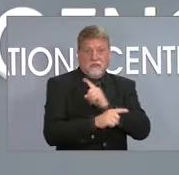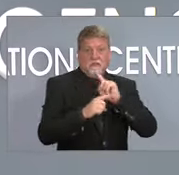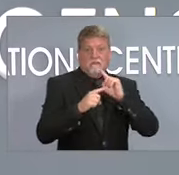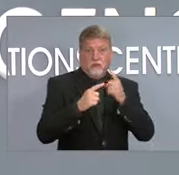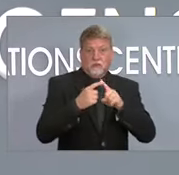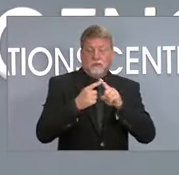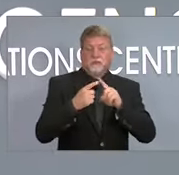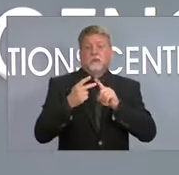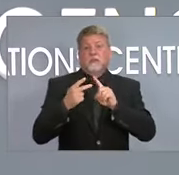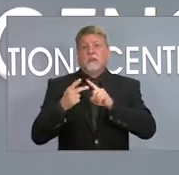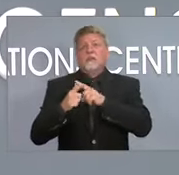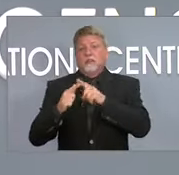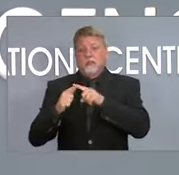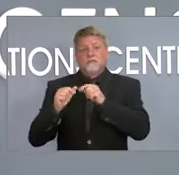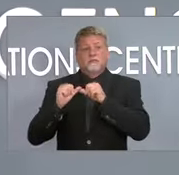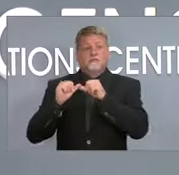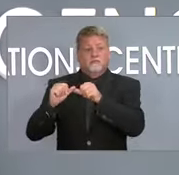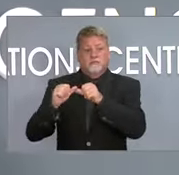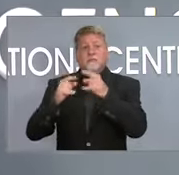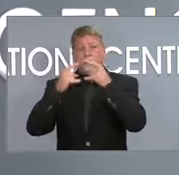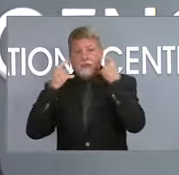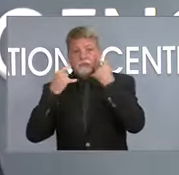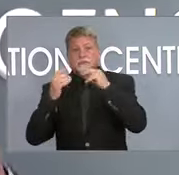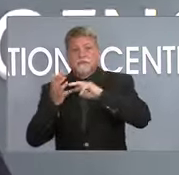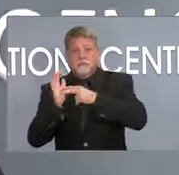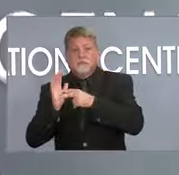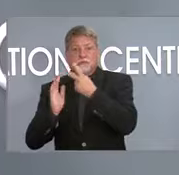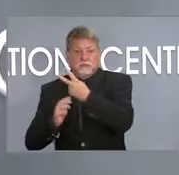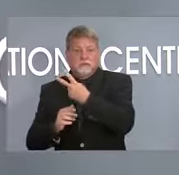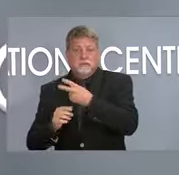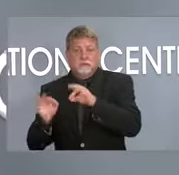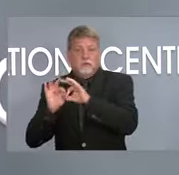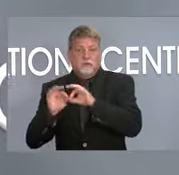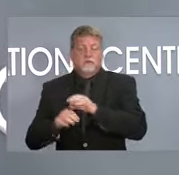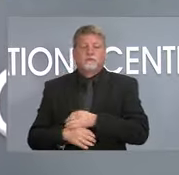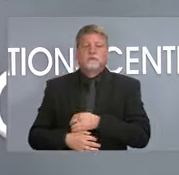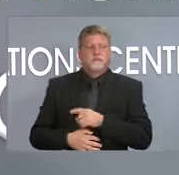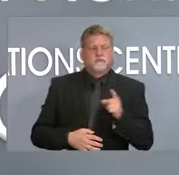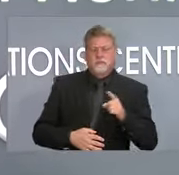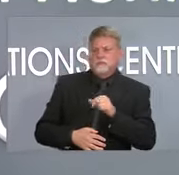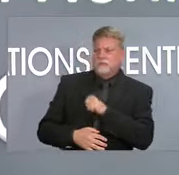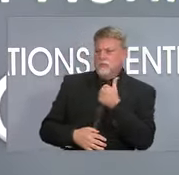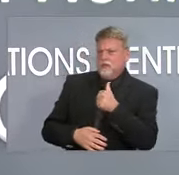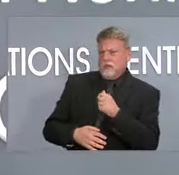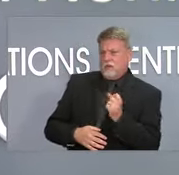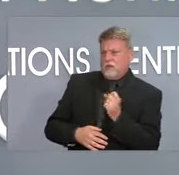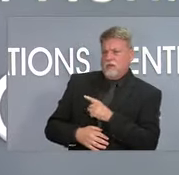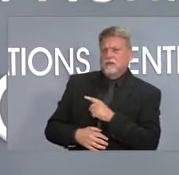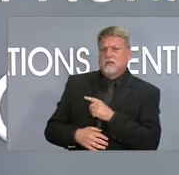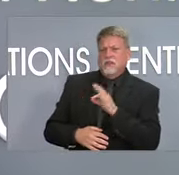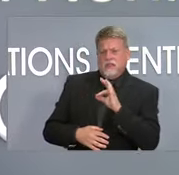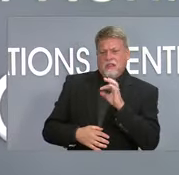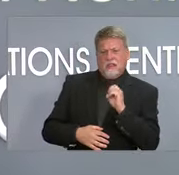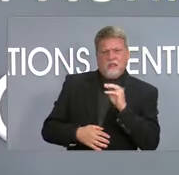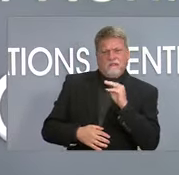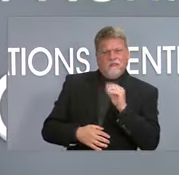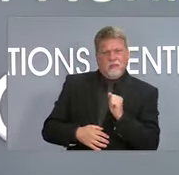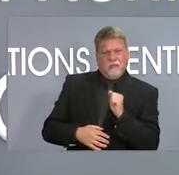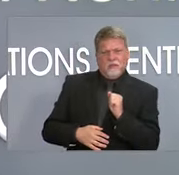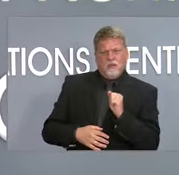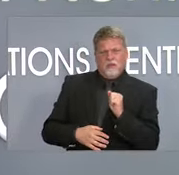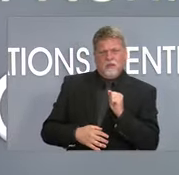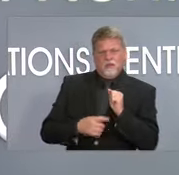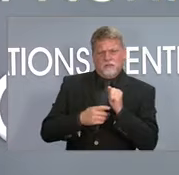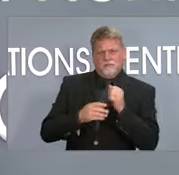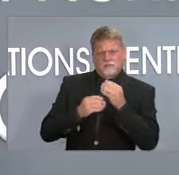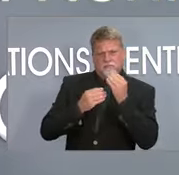Finally, separate but equal question, but we learned today. We got retained a document from FEMA that showed that they're processing a request for about